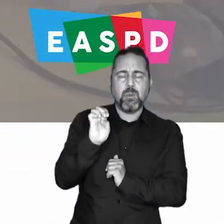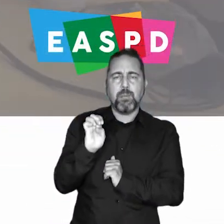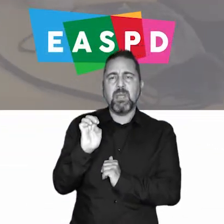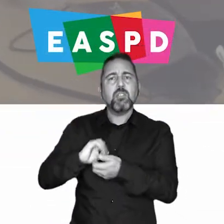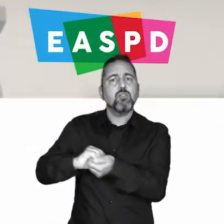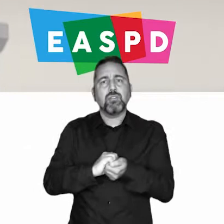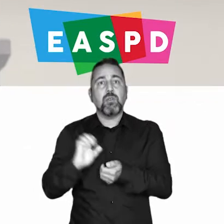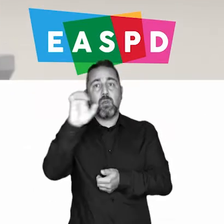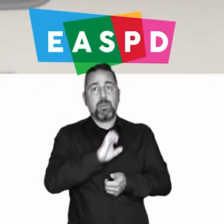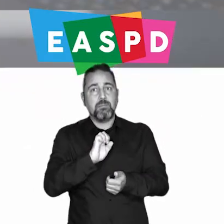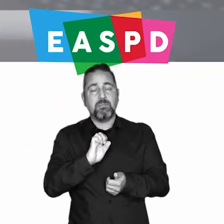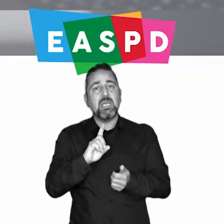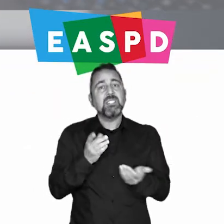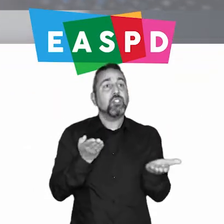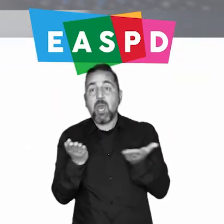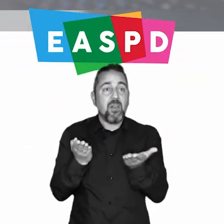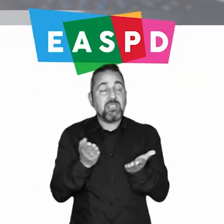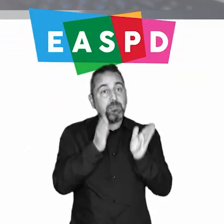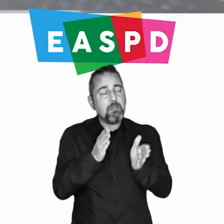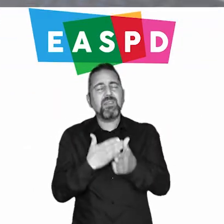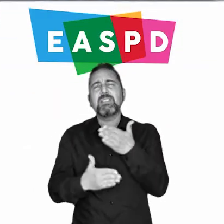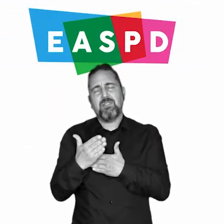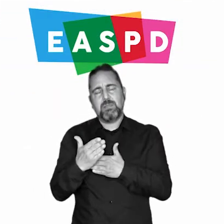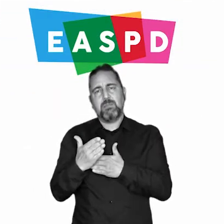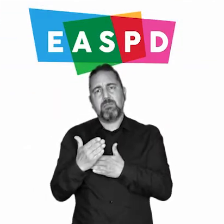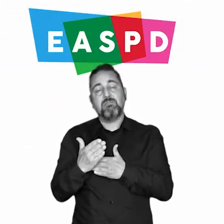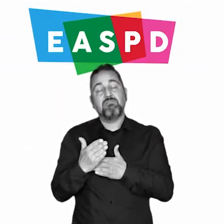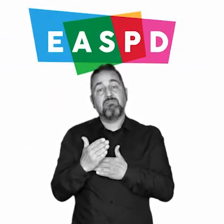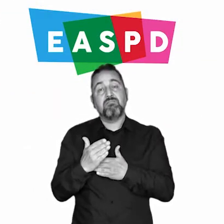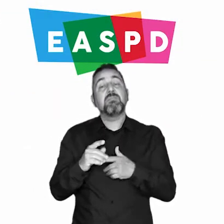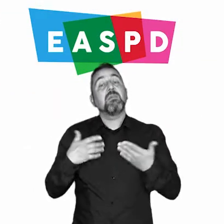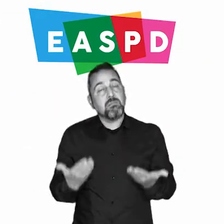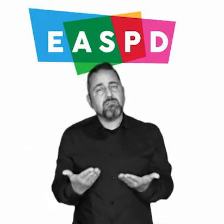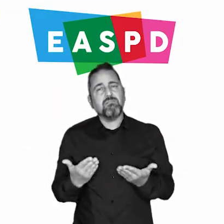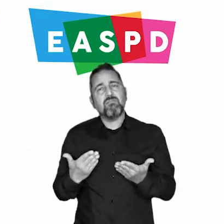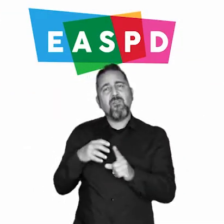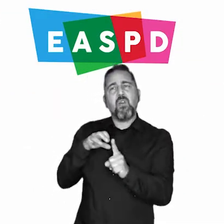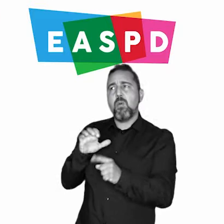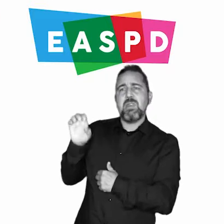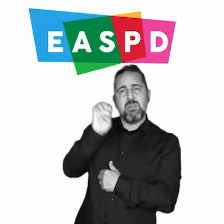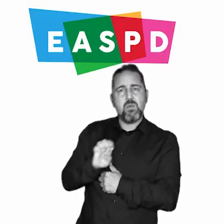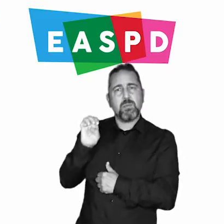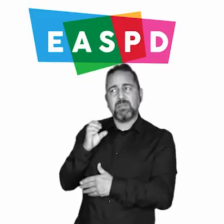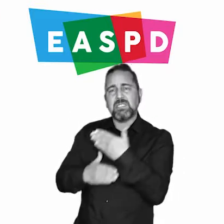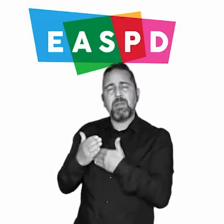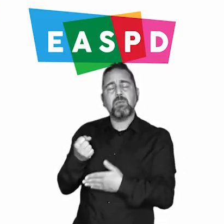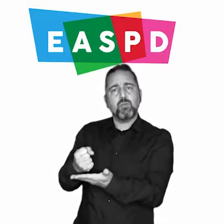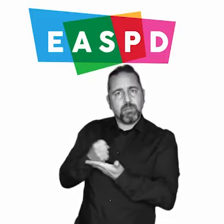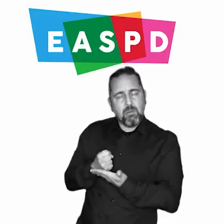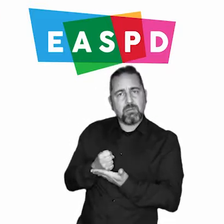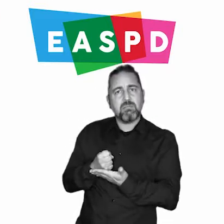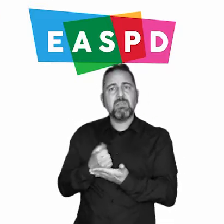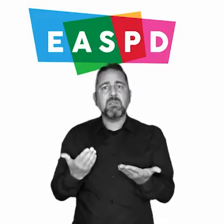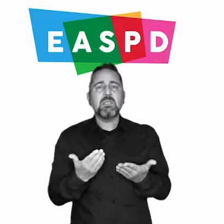Europe and the European Association of Service Providers for People with Disabilities. It also relies on the support of the European Disability